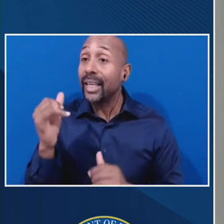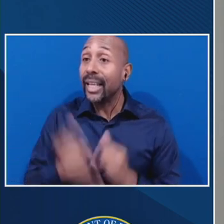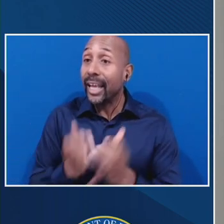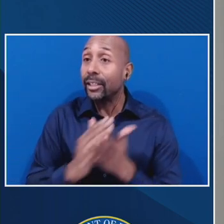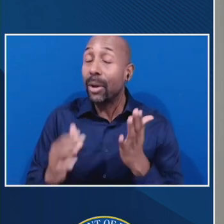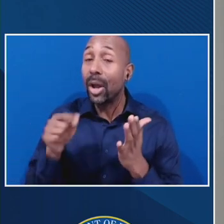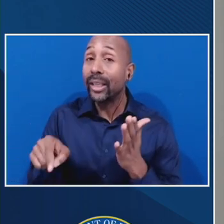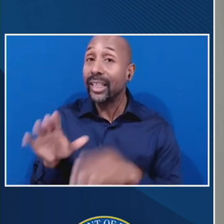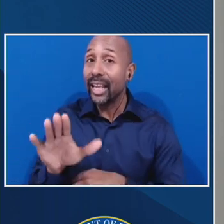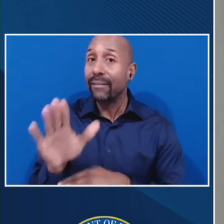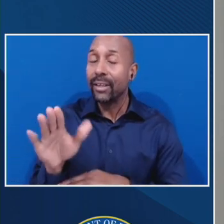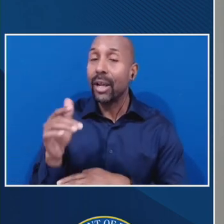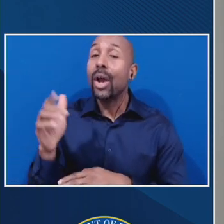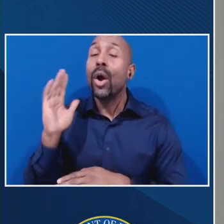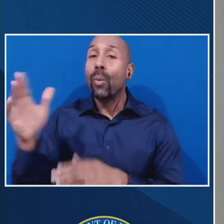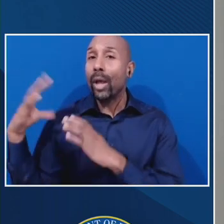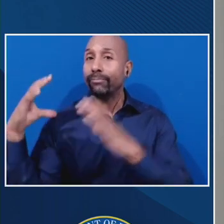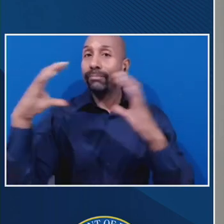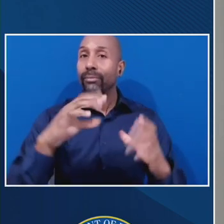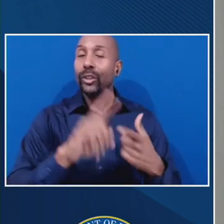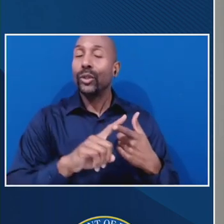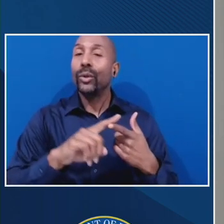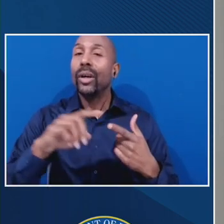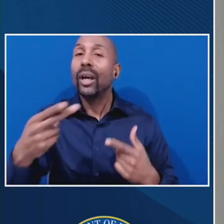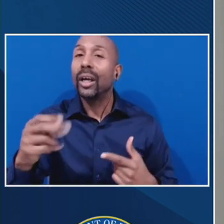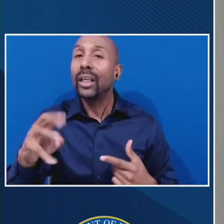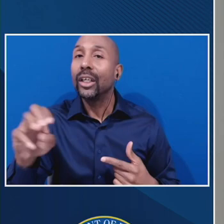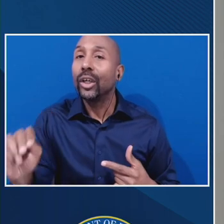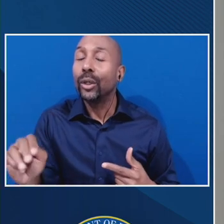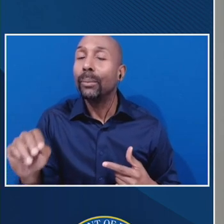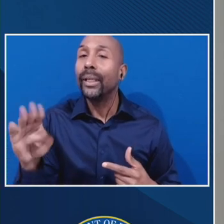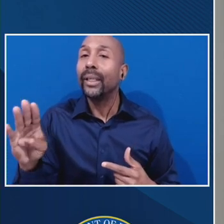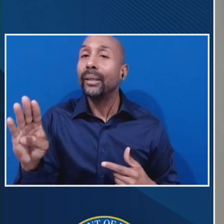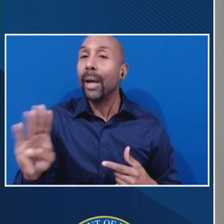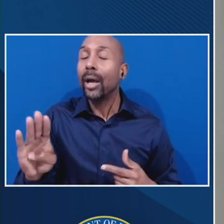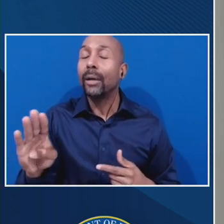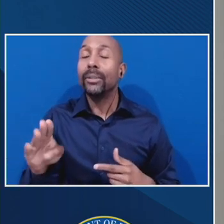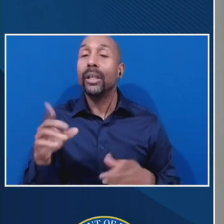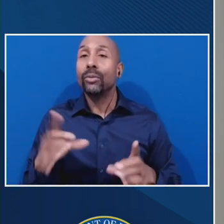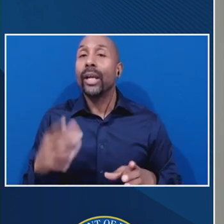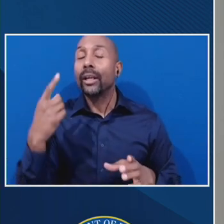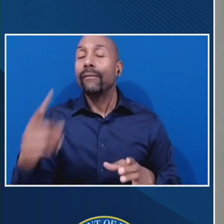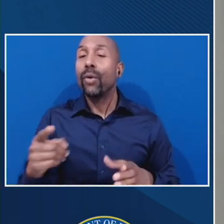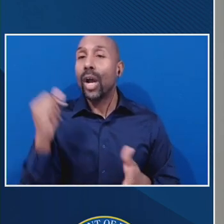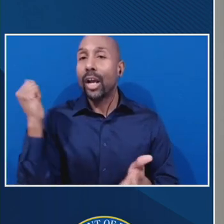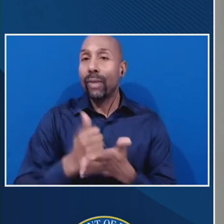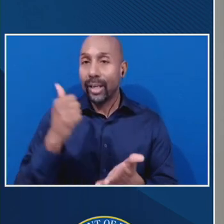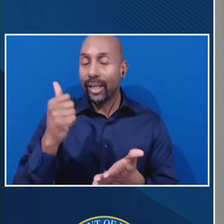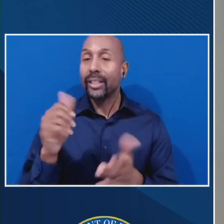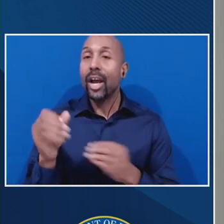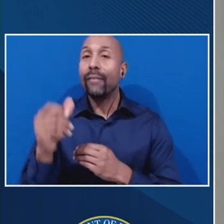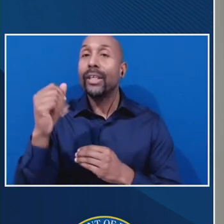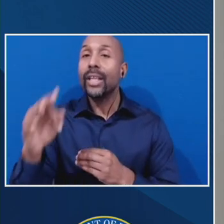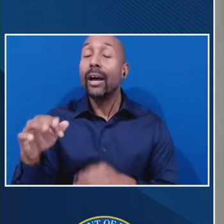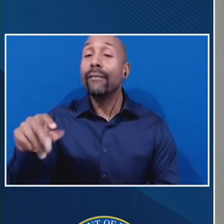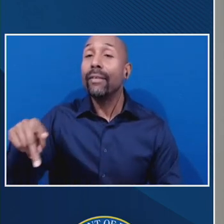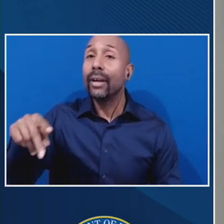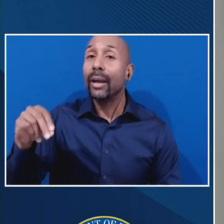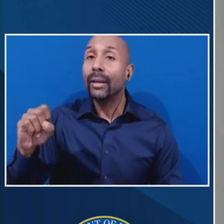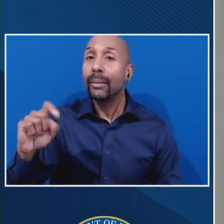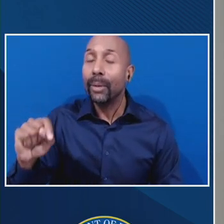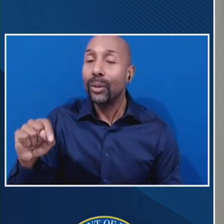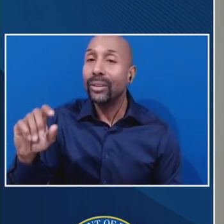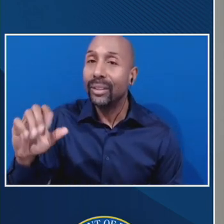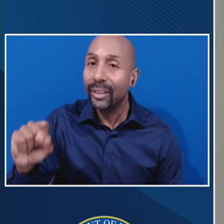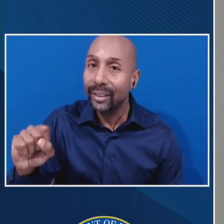to Herman Bounds, our Director for Accreditation at the Office of Post-Secondary Education, to start walking you guys through the issue